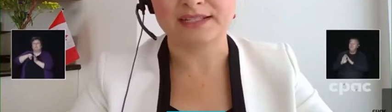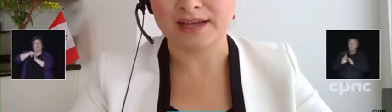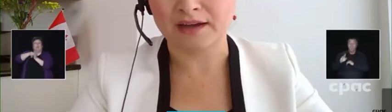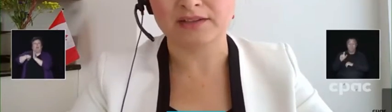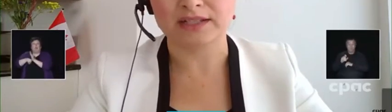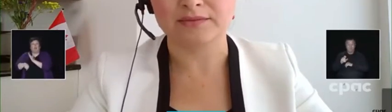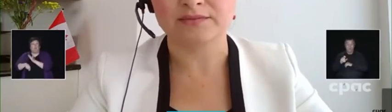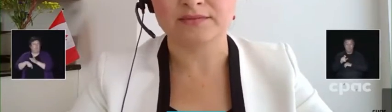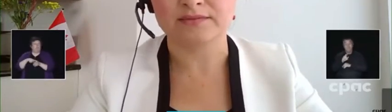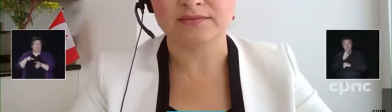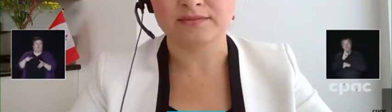we condemn that entirely.